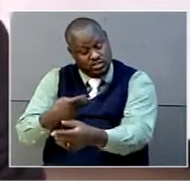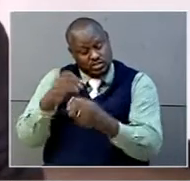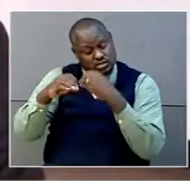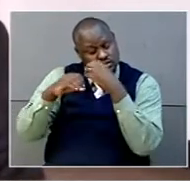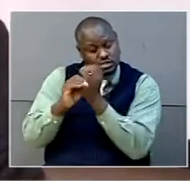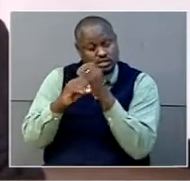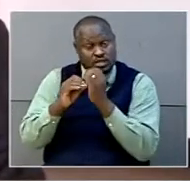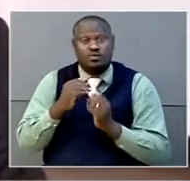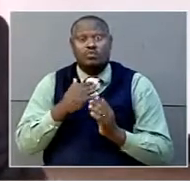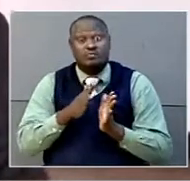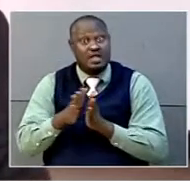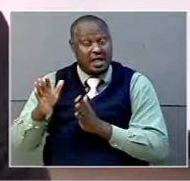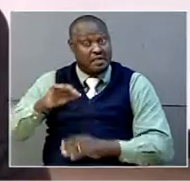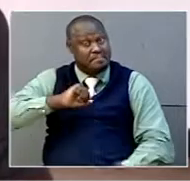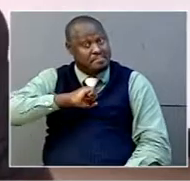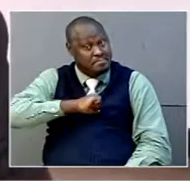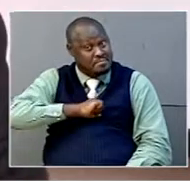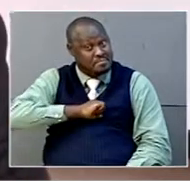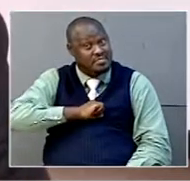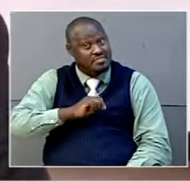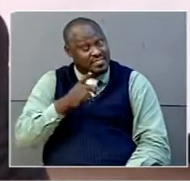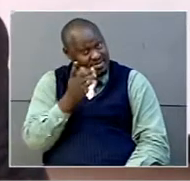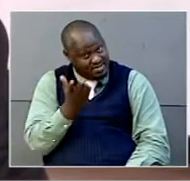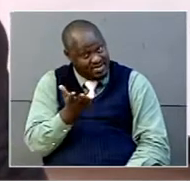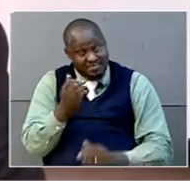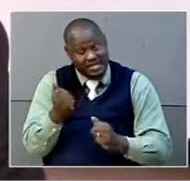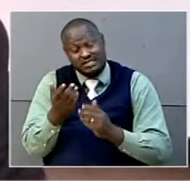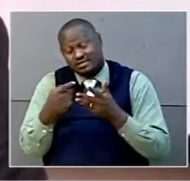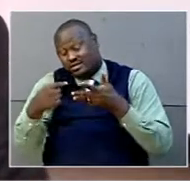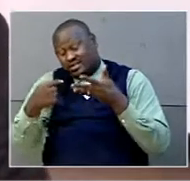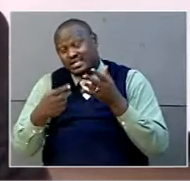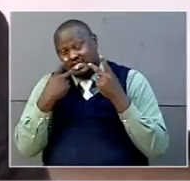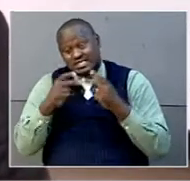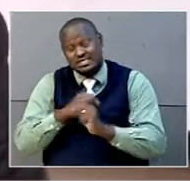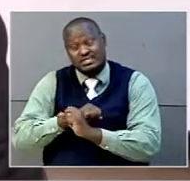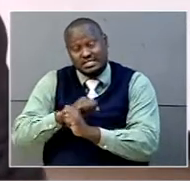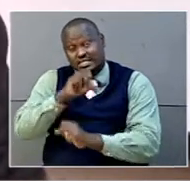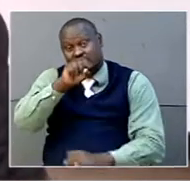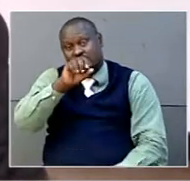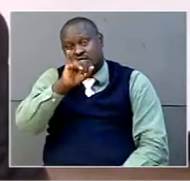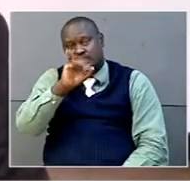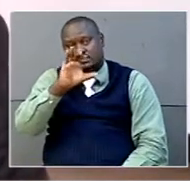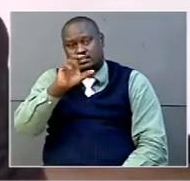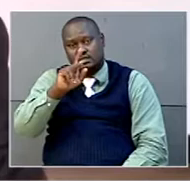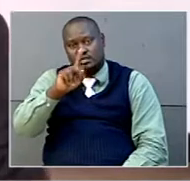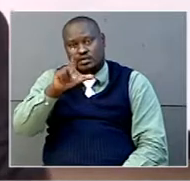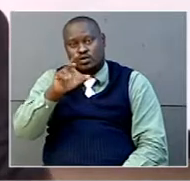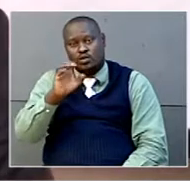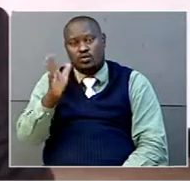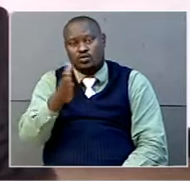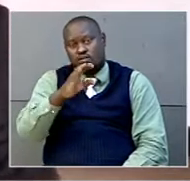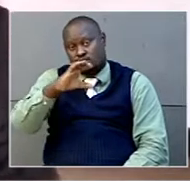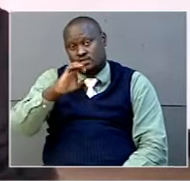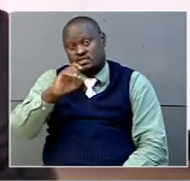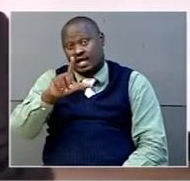critical assessments they have to do in making that very fundamental decision on who to marry.